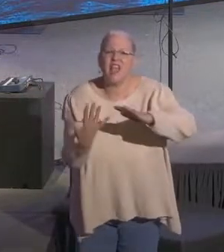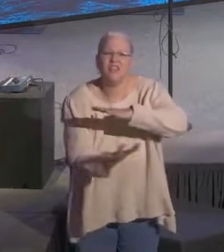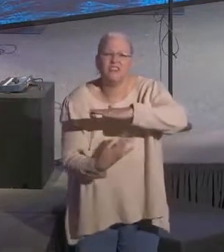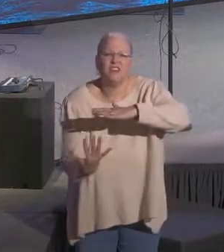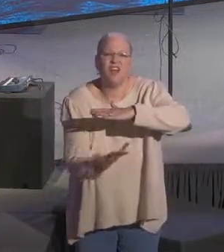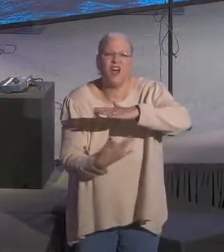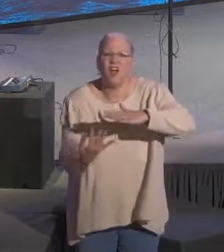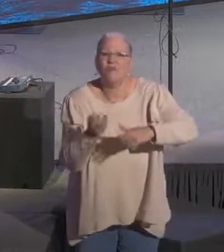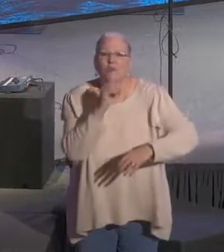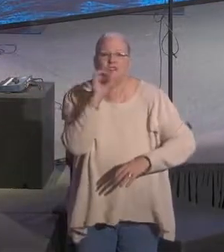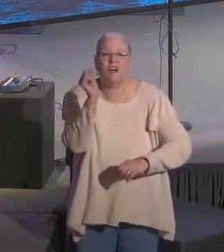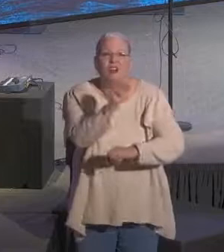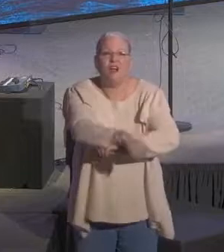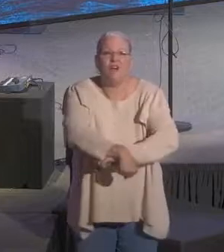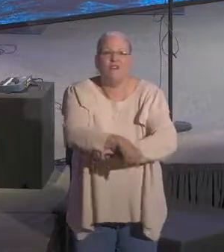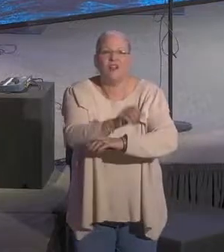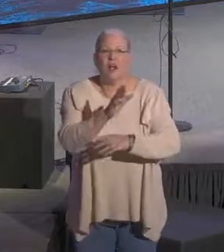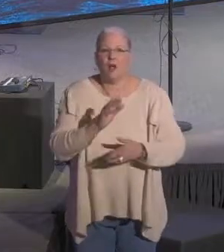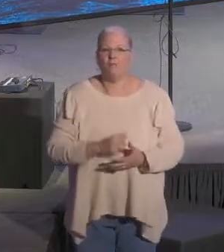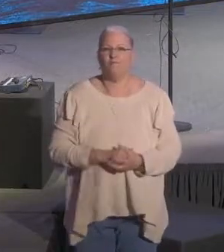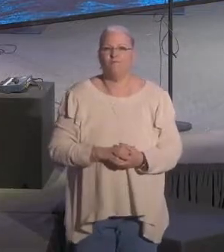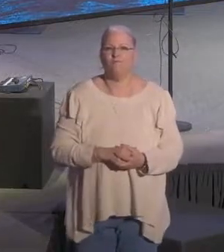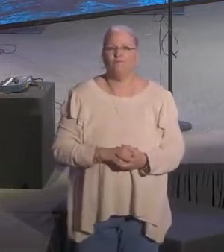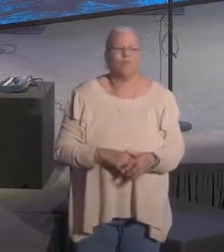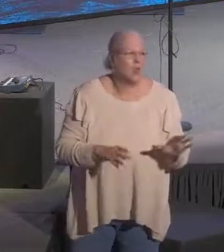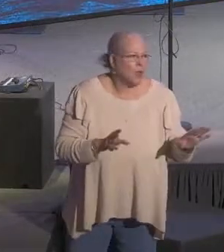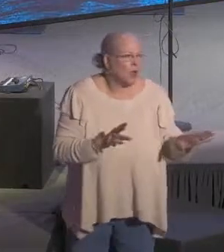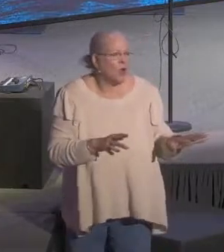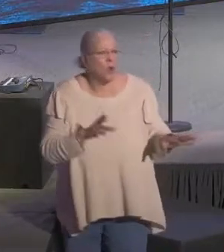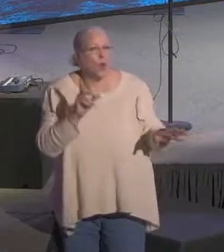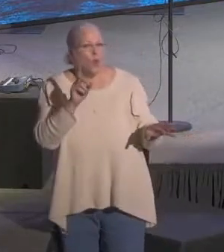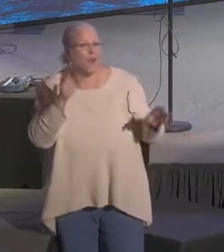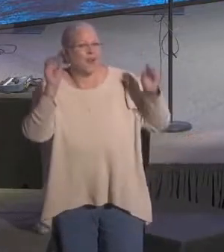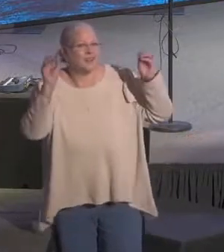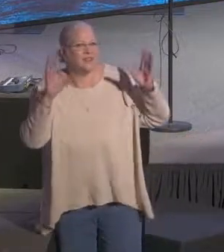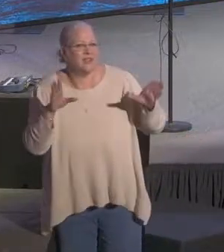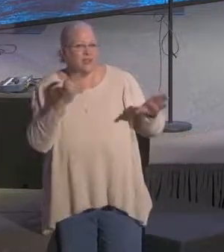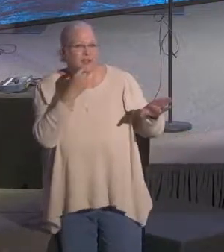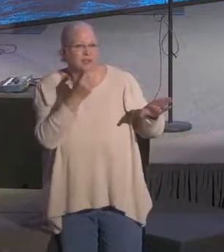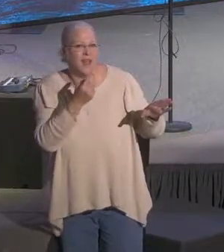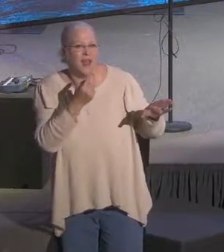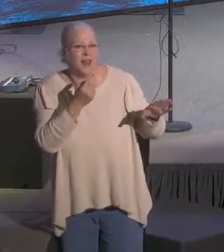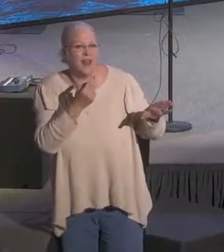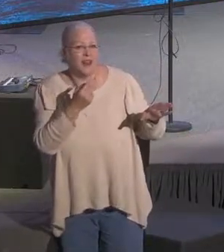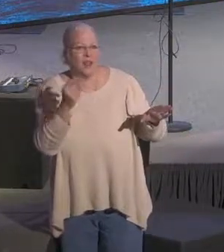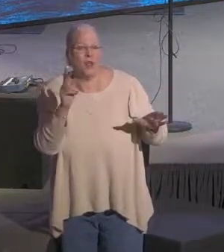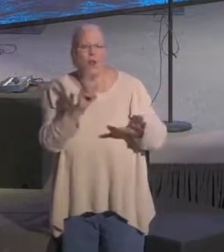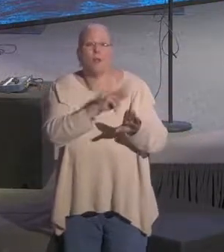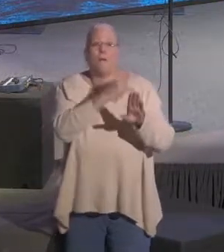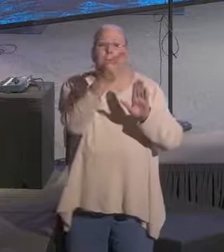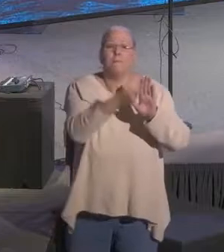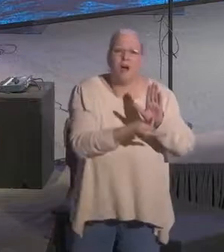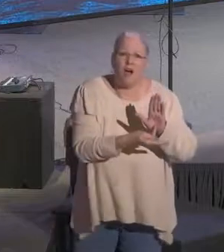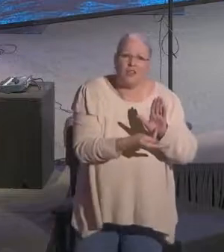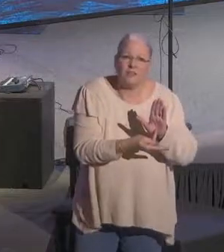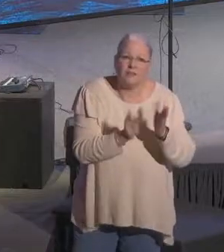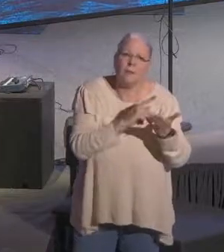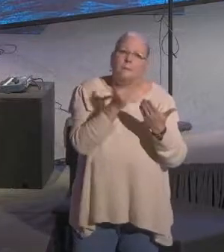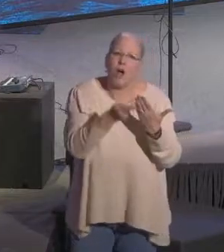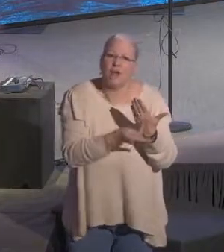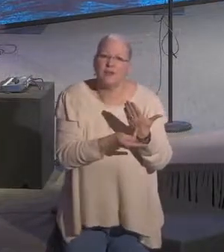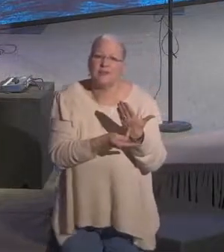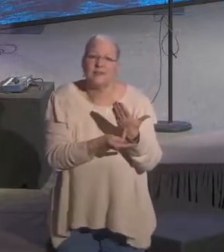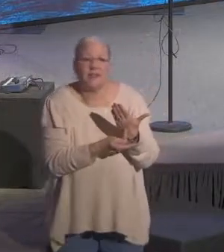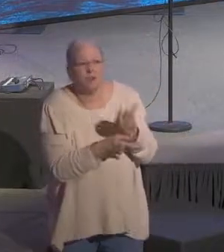hell, will not overcome it. Actually, one theologian said it this way, the policy and power of Satan